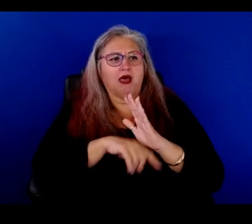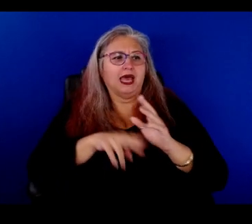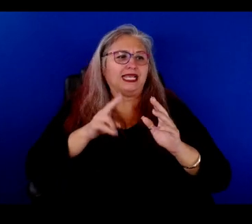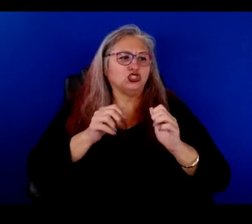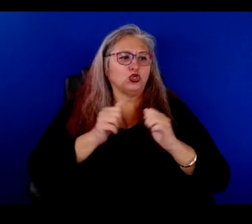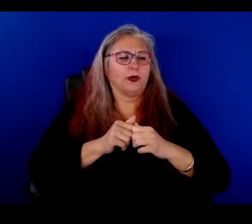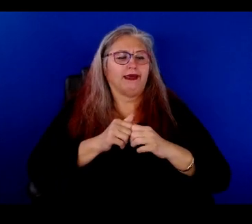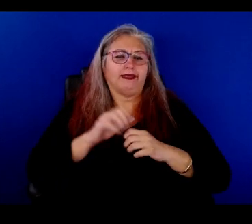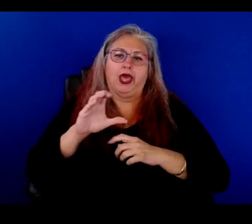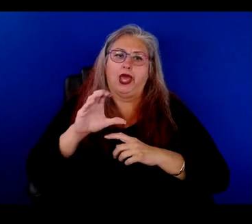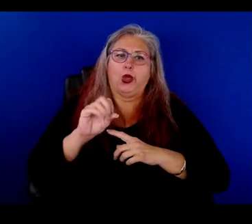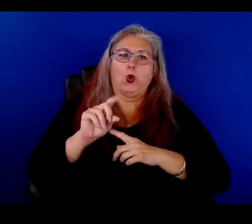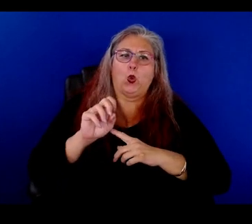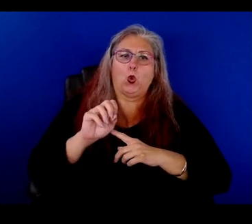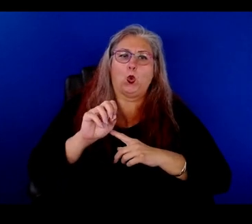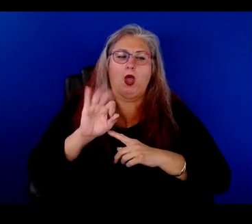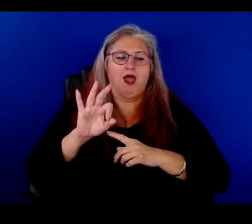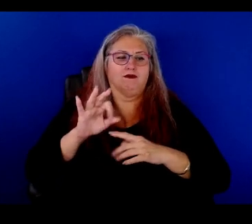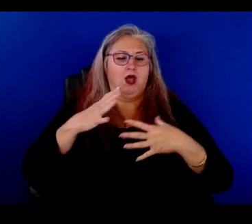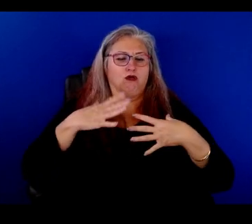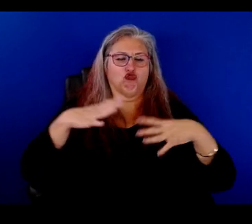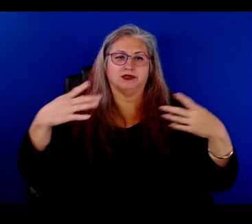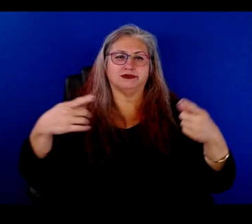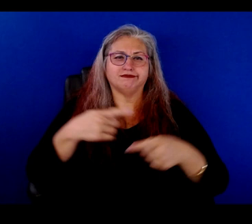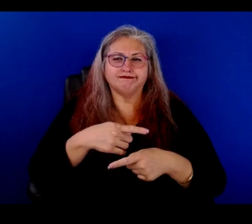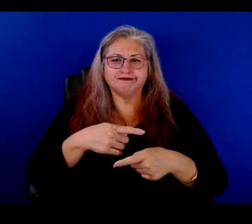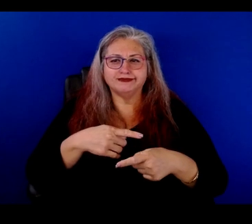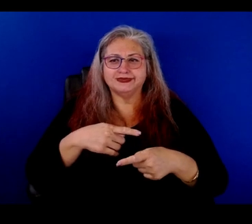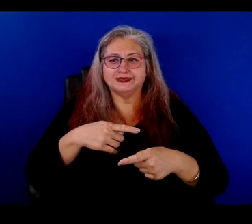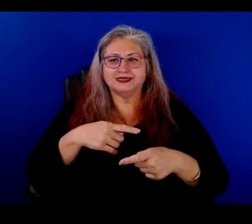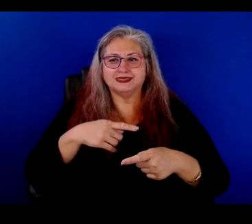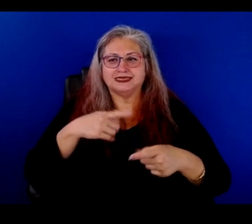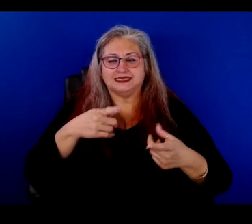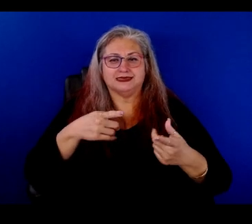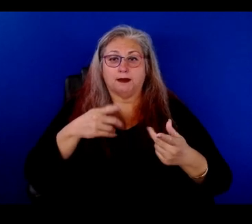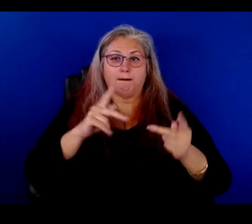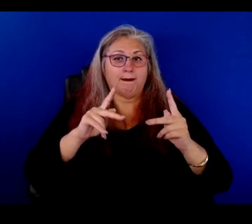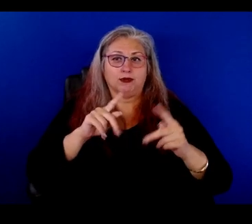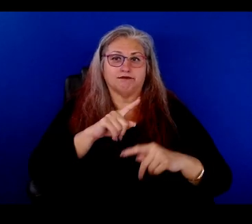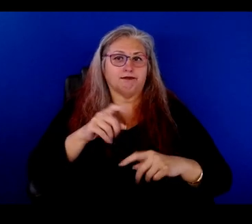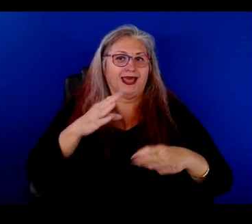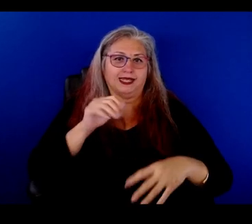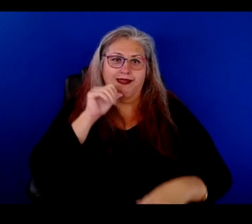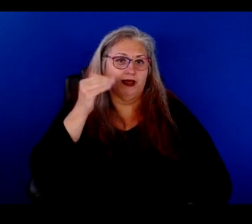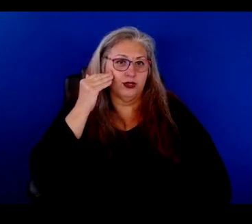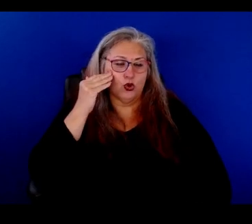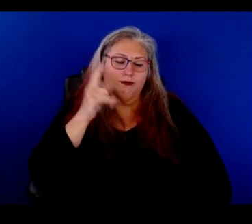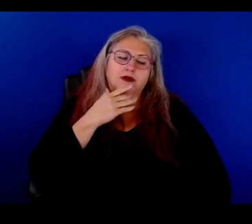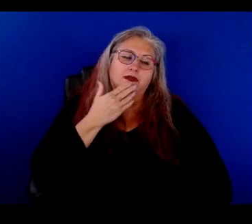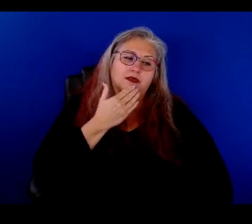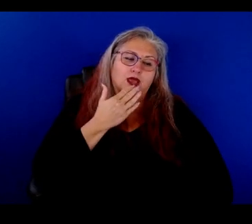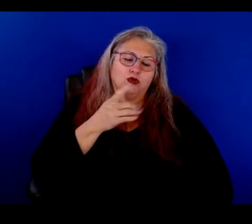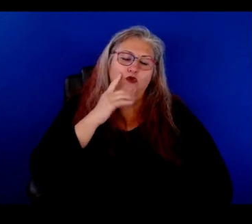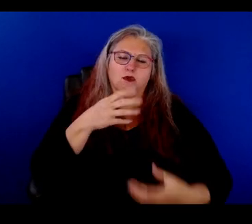code of, of, of cross dressing, um, that, that is not known either, but, um, thank you for